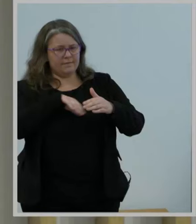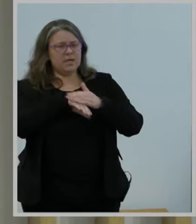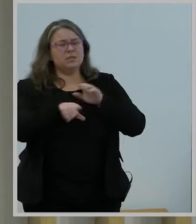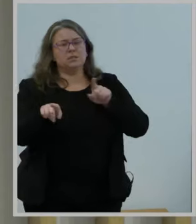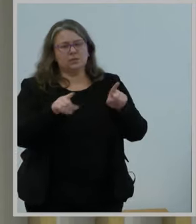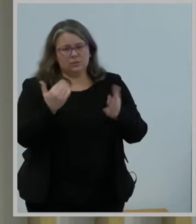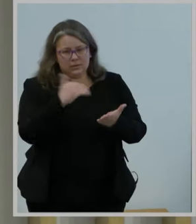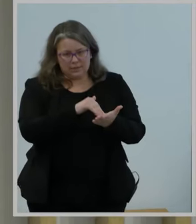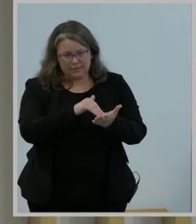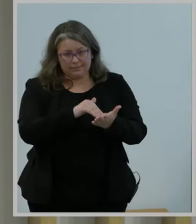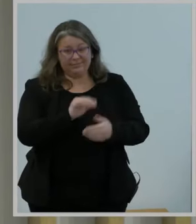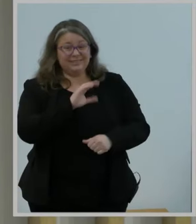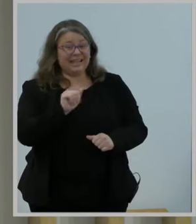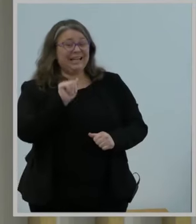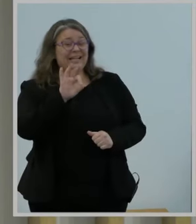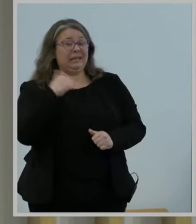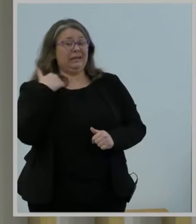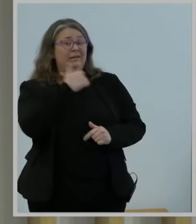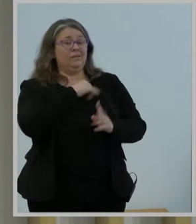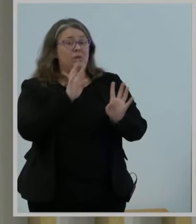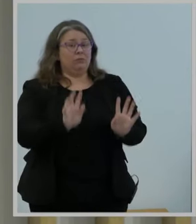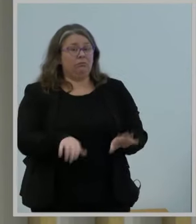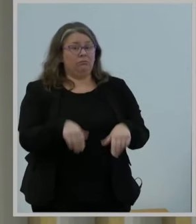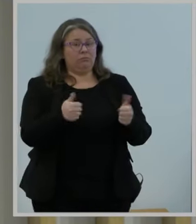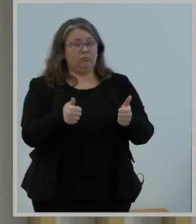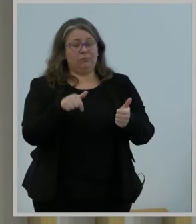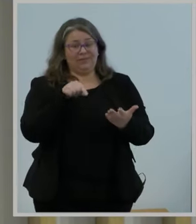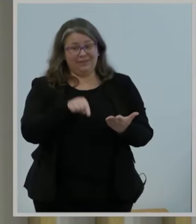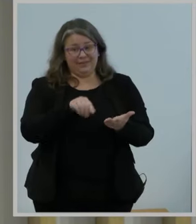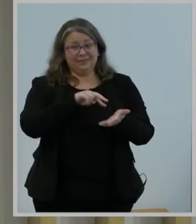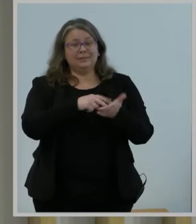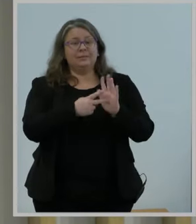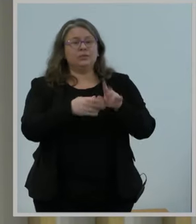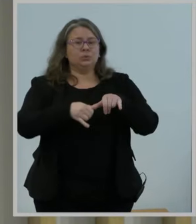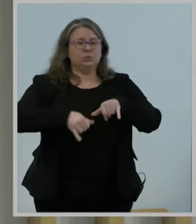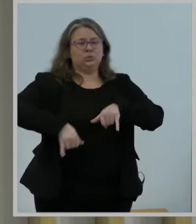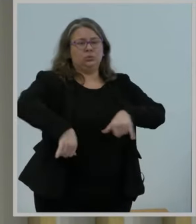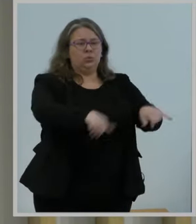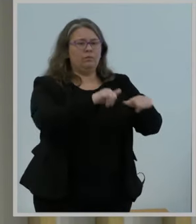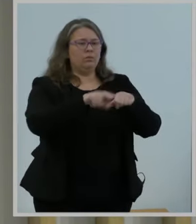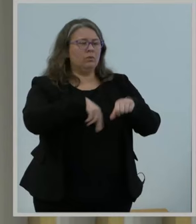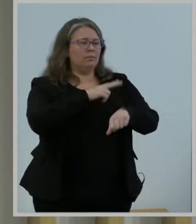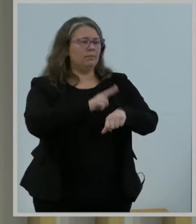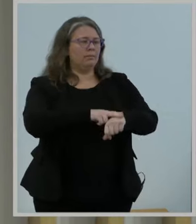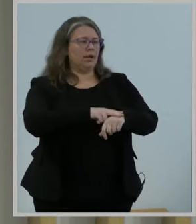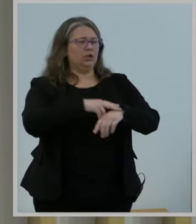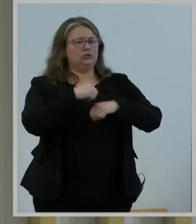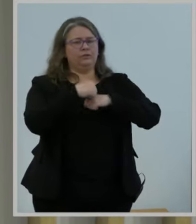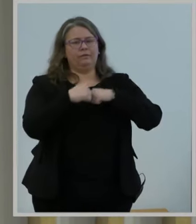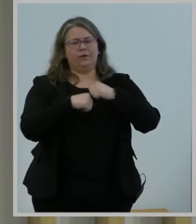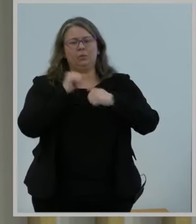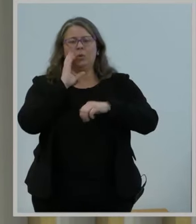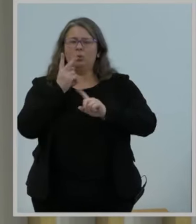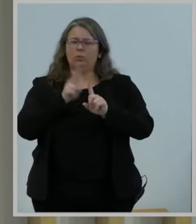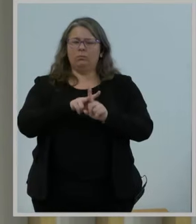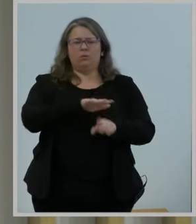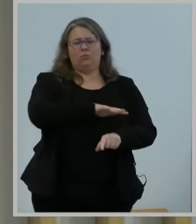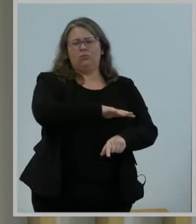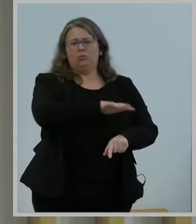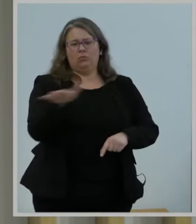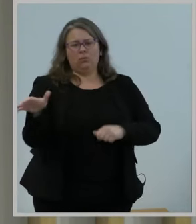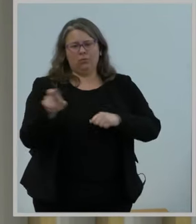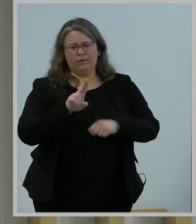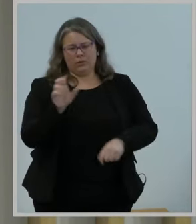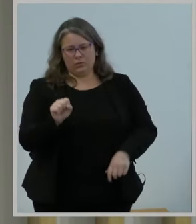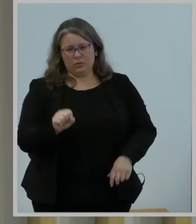uniform national framework applies to the whole country. Because if you hear cries that nothing has